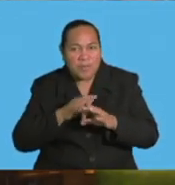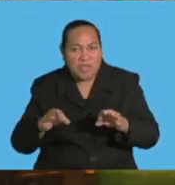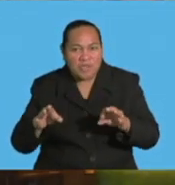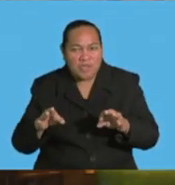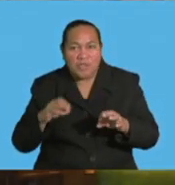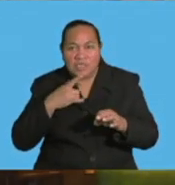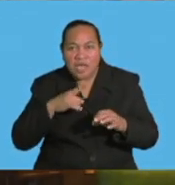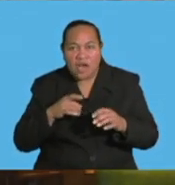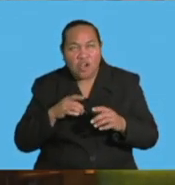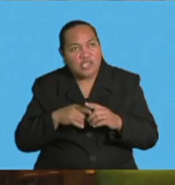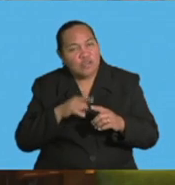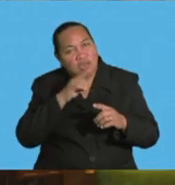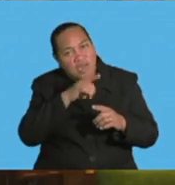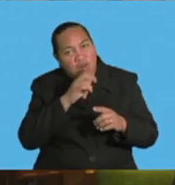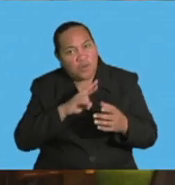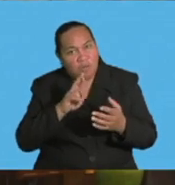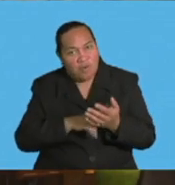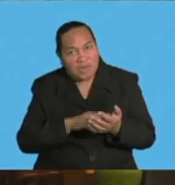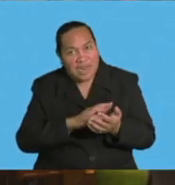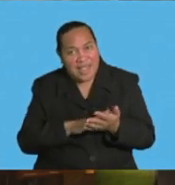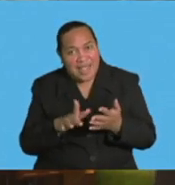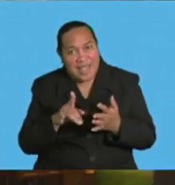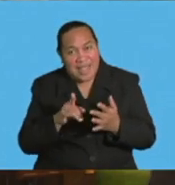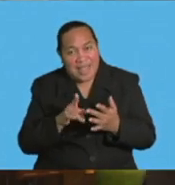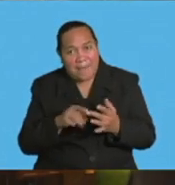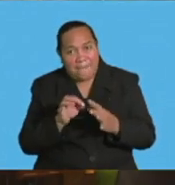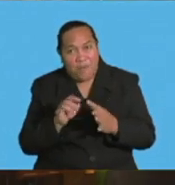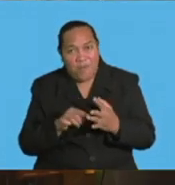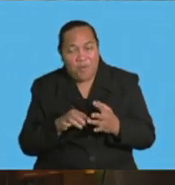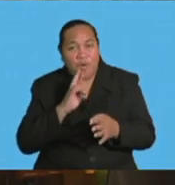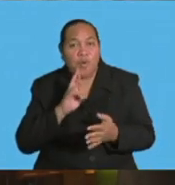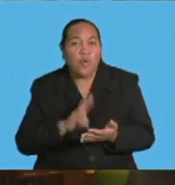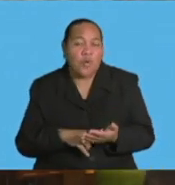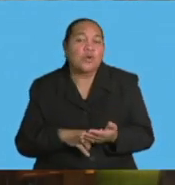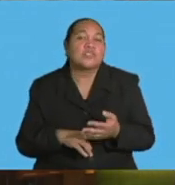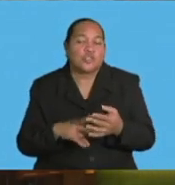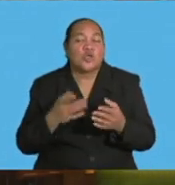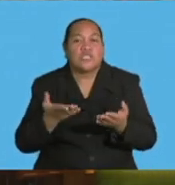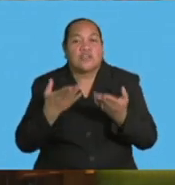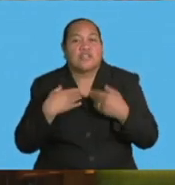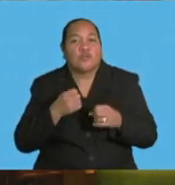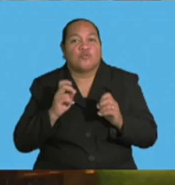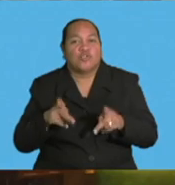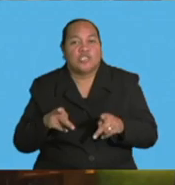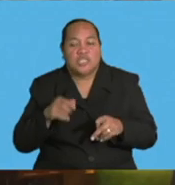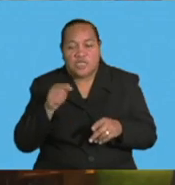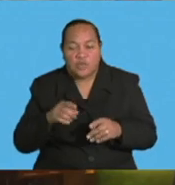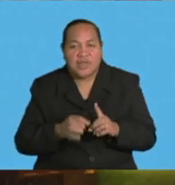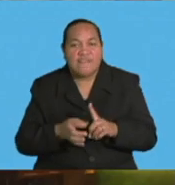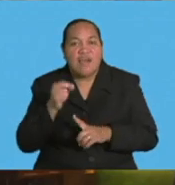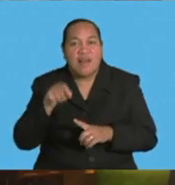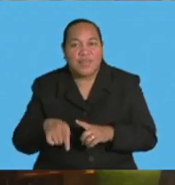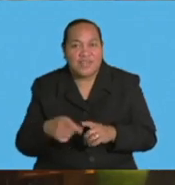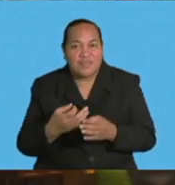to the HIPPO report. So, it provides us with this opportunity as we are developing this facility, honorable